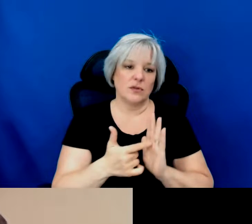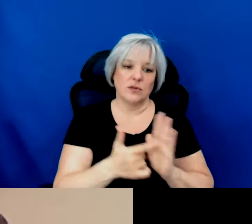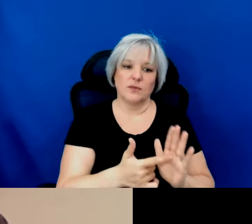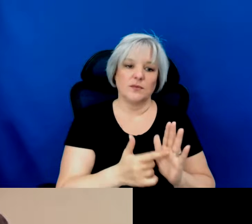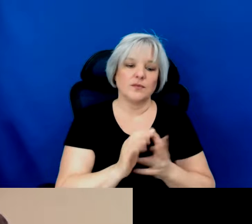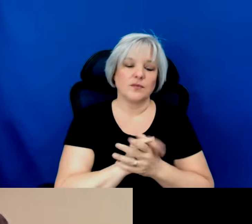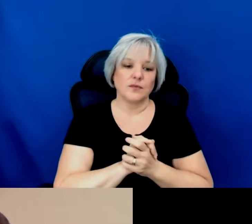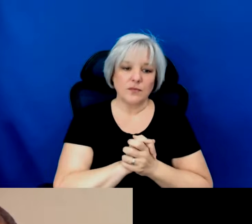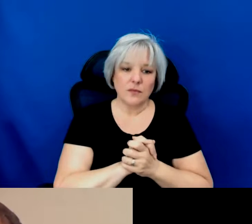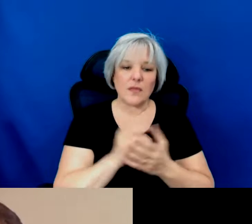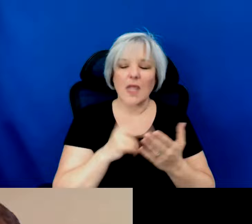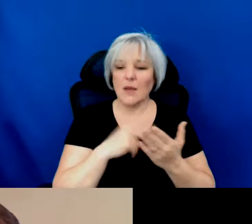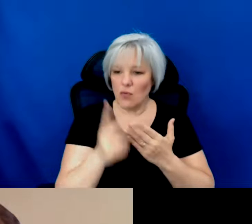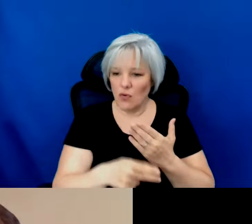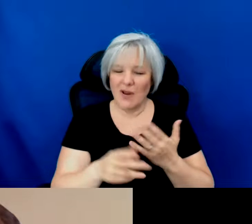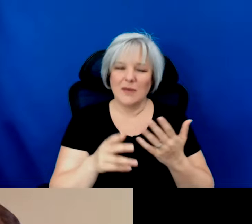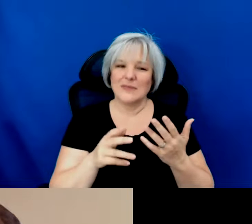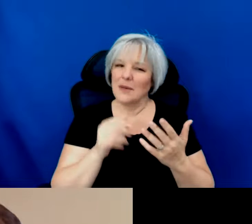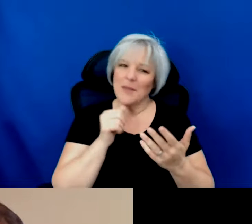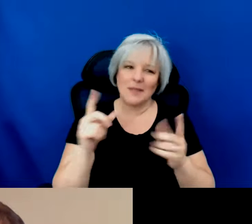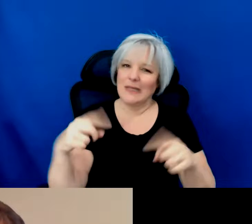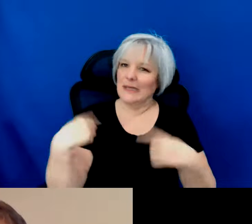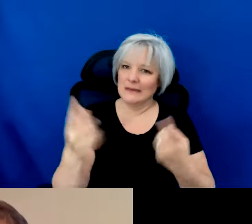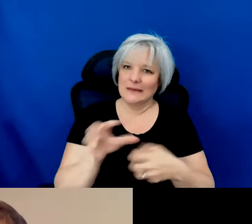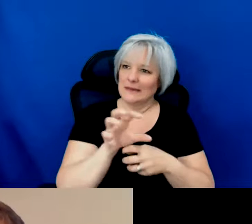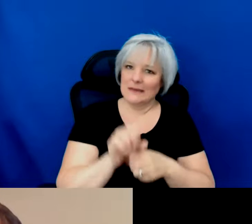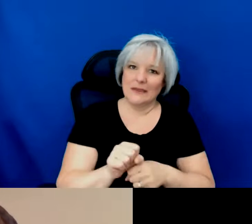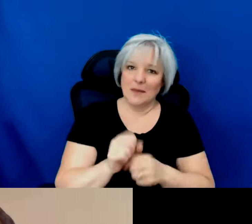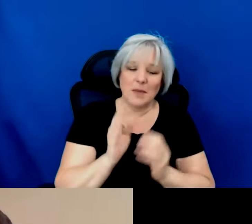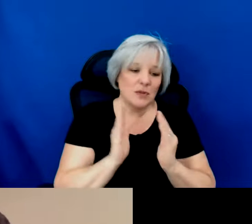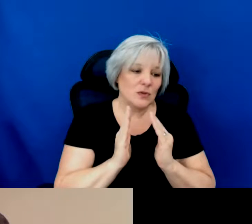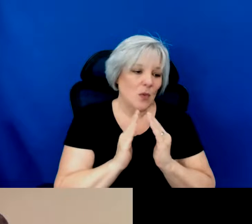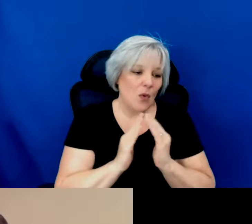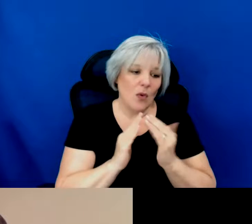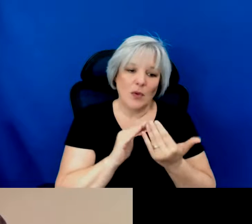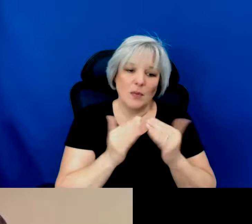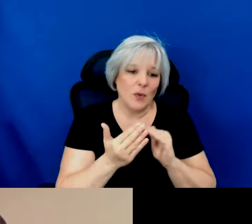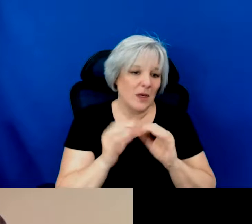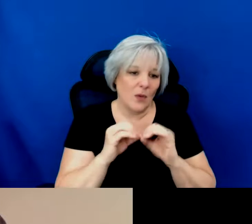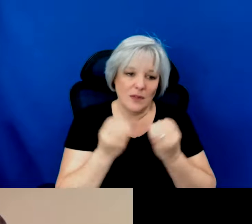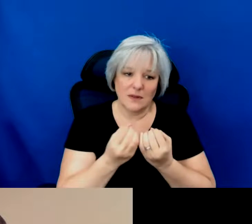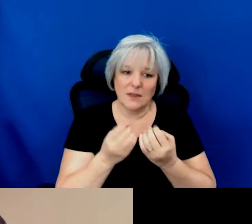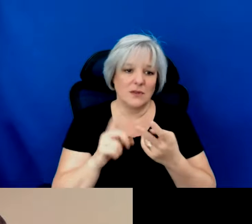programmers that can be very small community organizations or